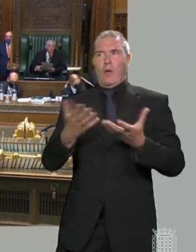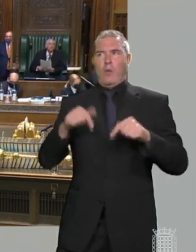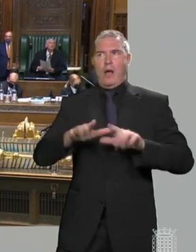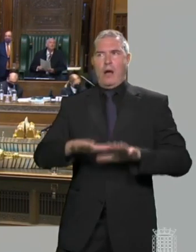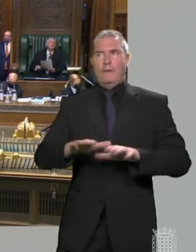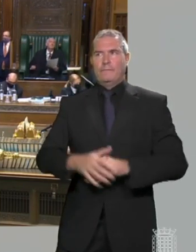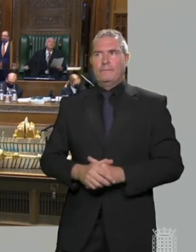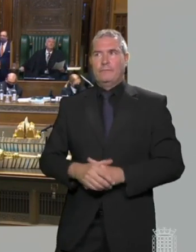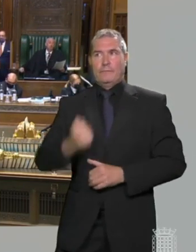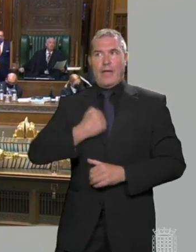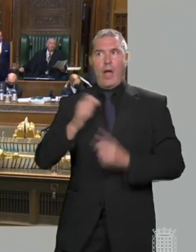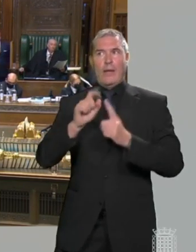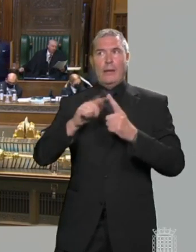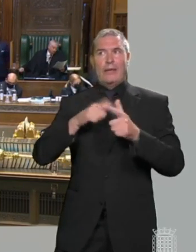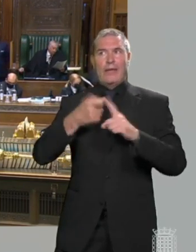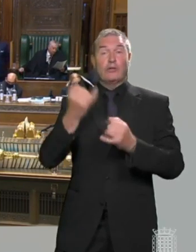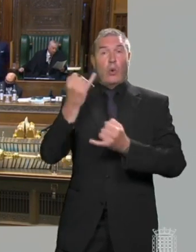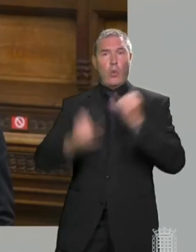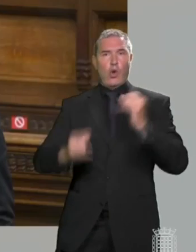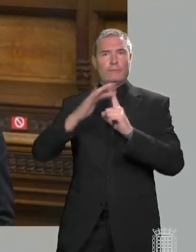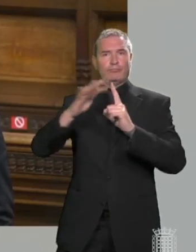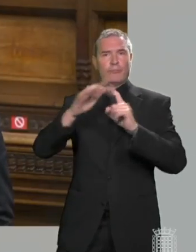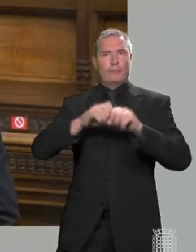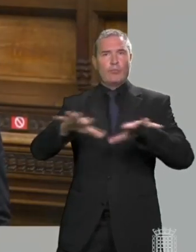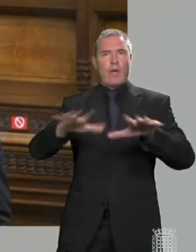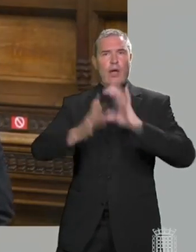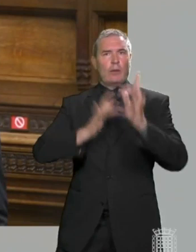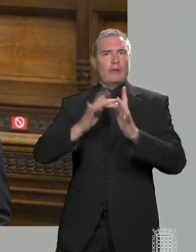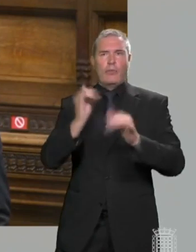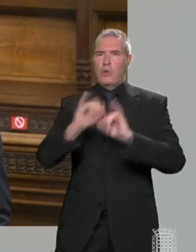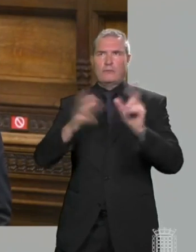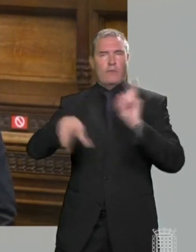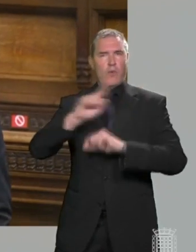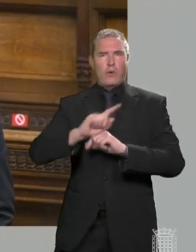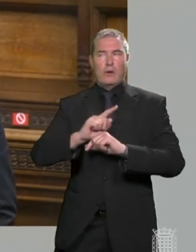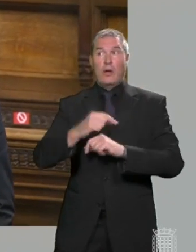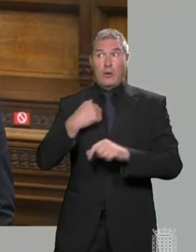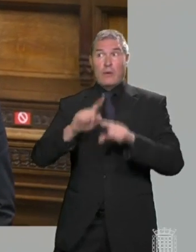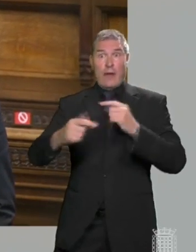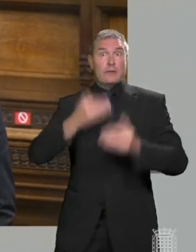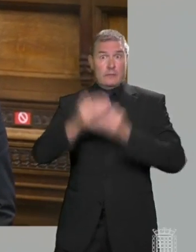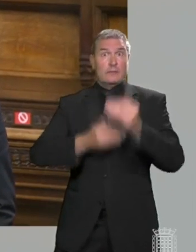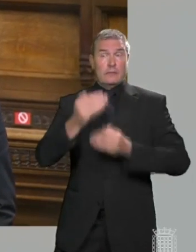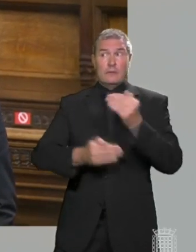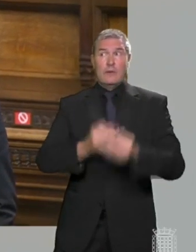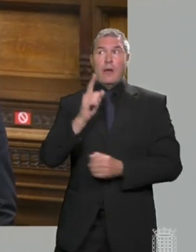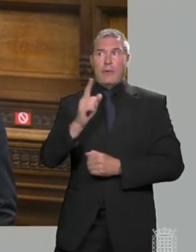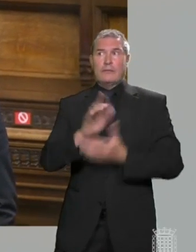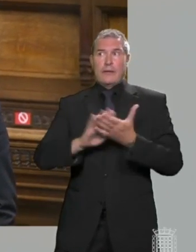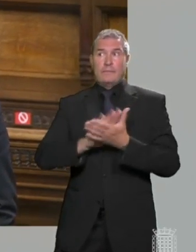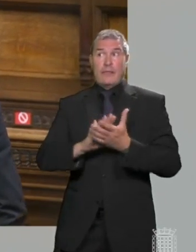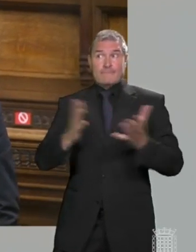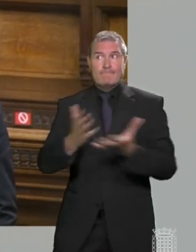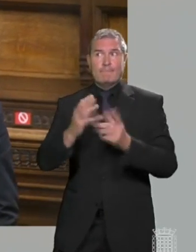the High Peak has some of the worst broadband and mobile coverage gaps anywhere in the country. We are making good progress, but can I urge the Prime Minister